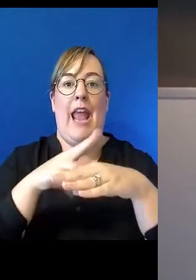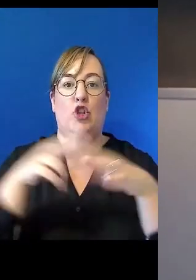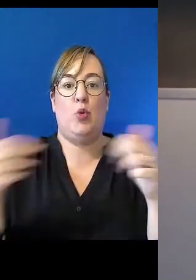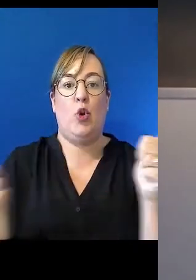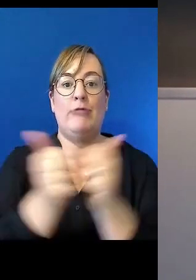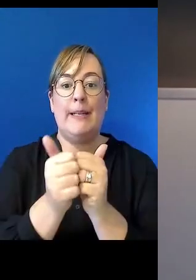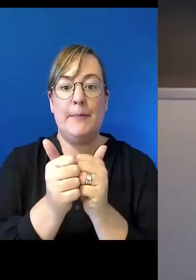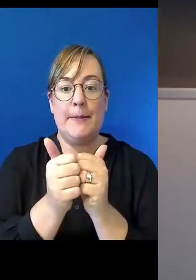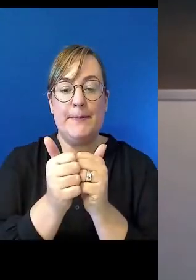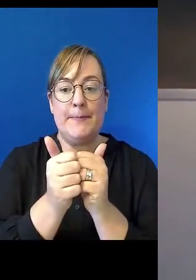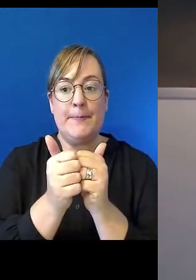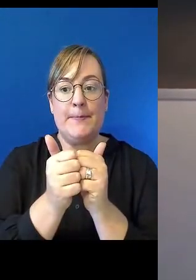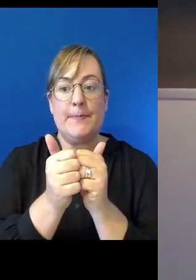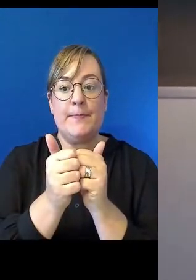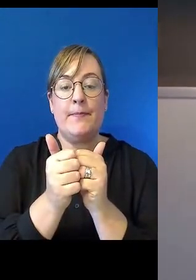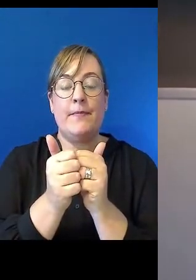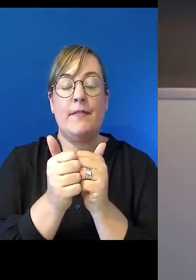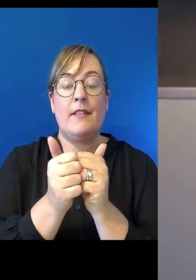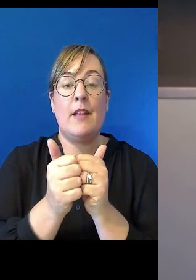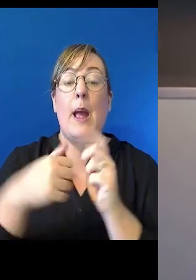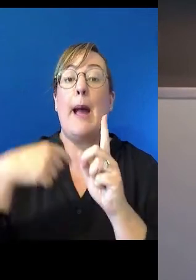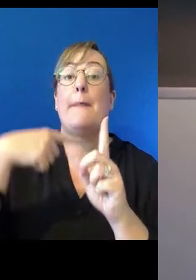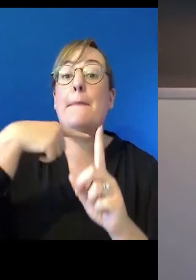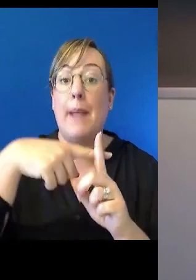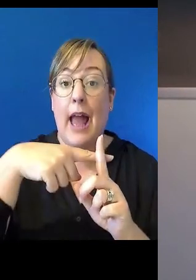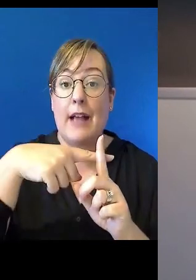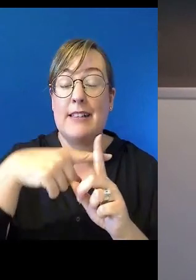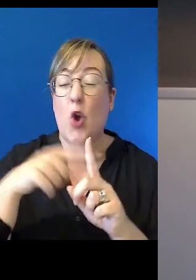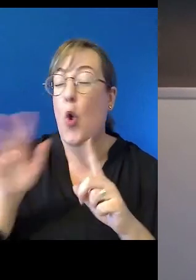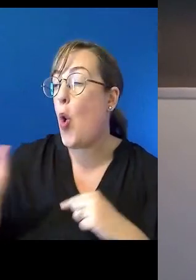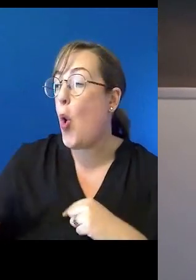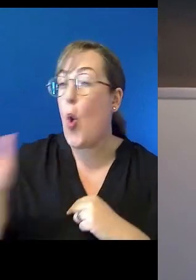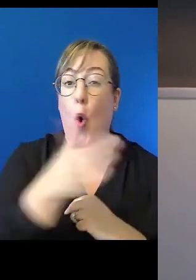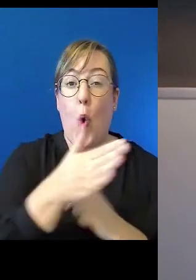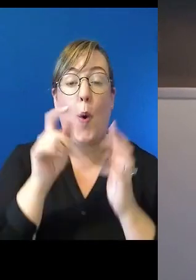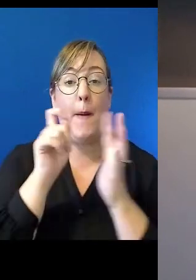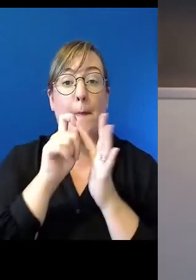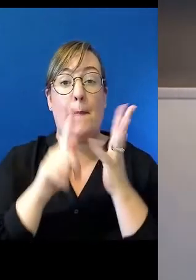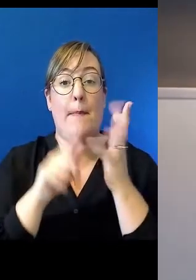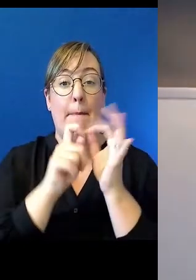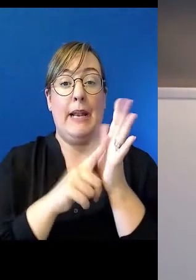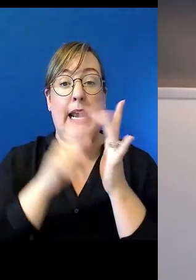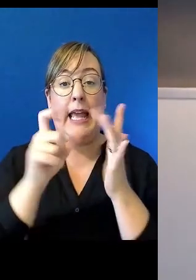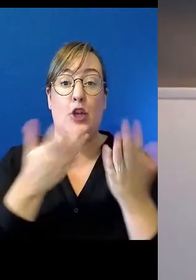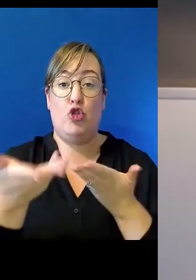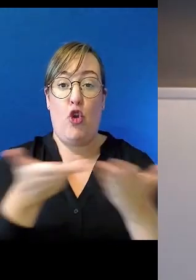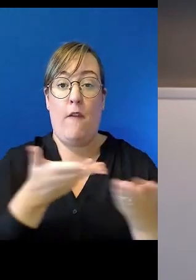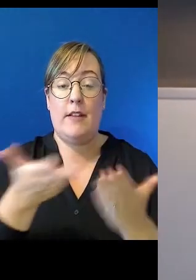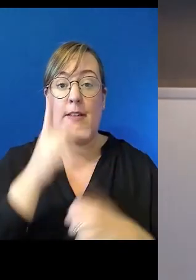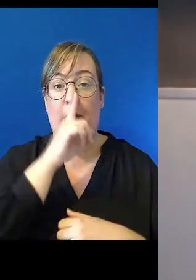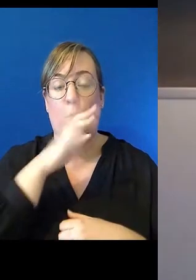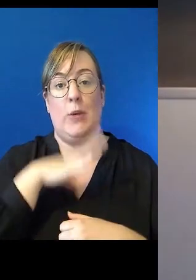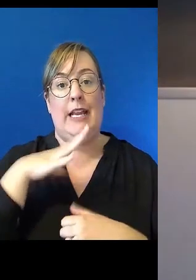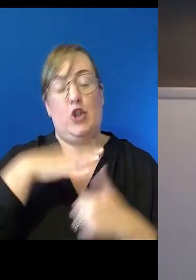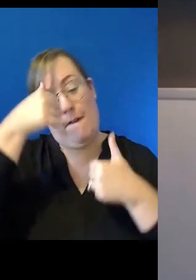So, it also means that all public servants need to familiarise themselves with those agreements and